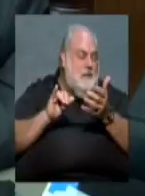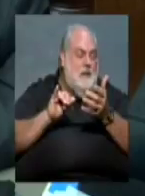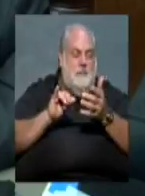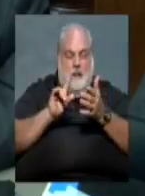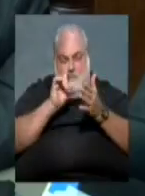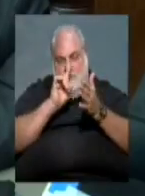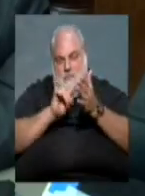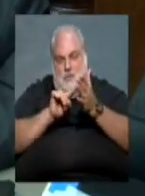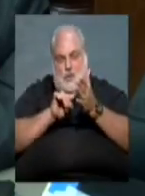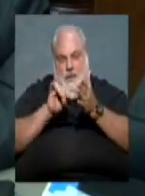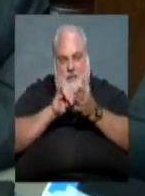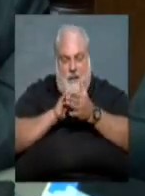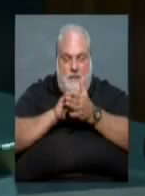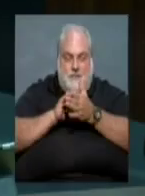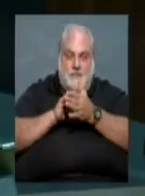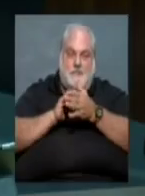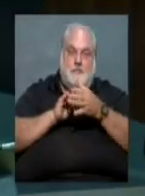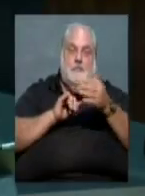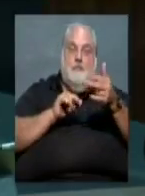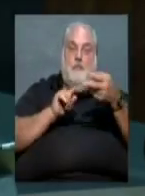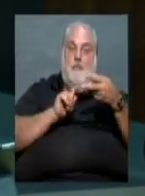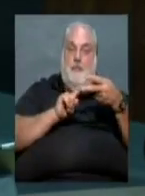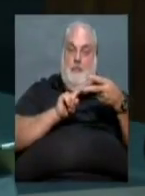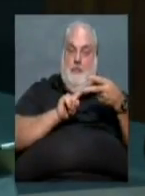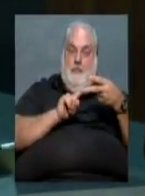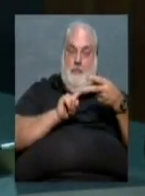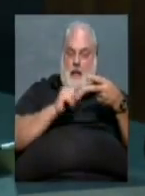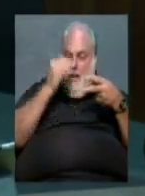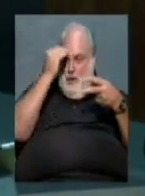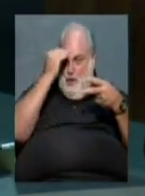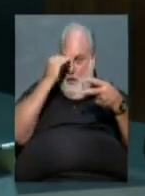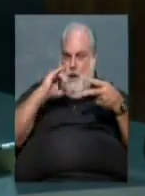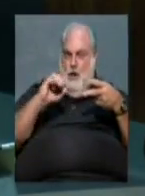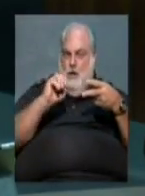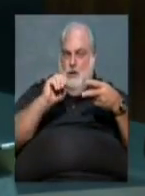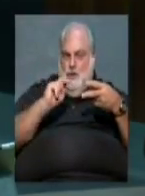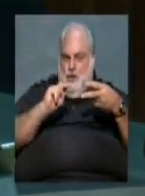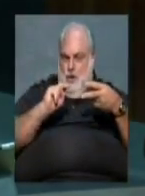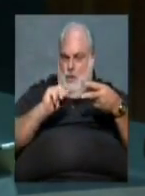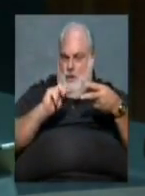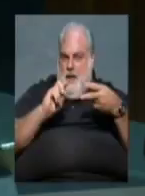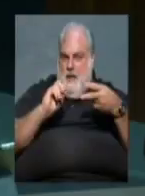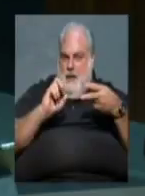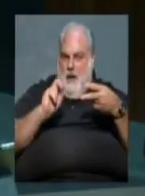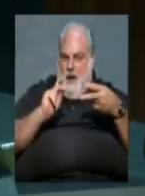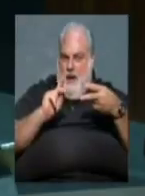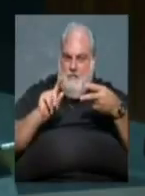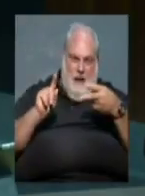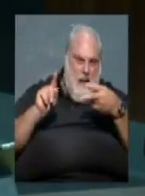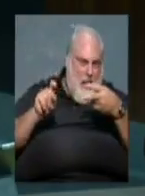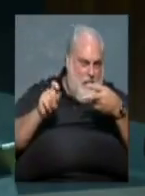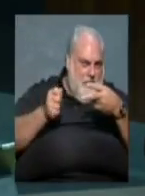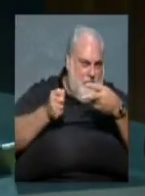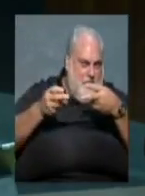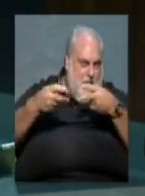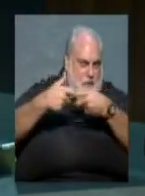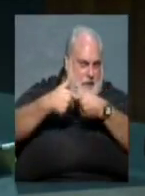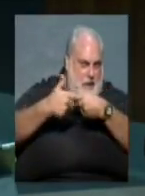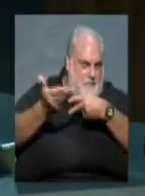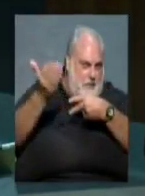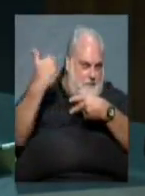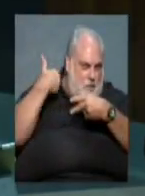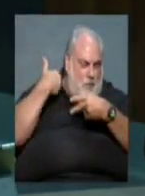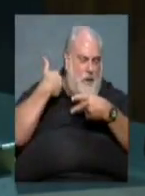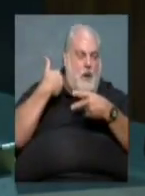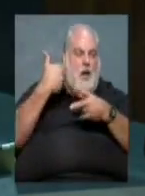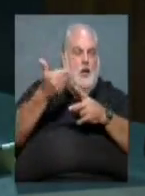we'll look at it. Okay. The other thing I wanted to know is I know Joan has asked about this for some time, and it was a